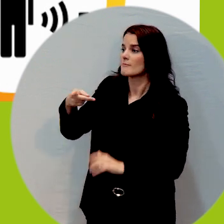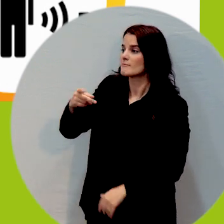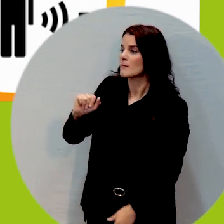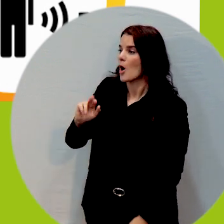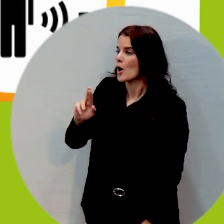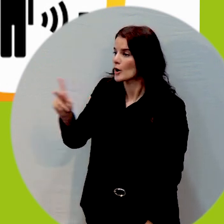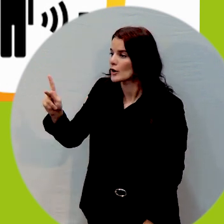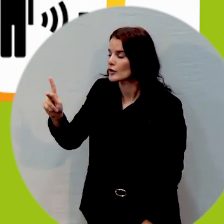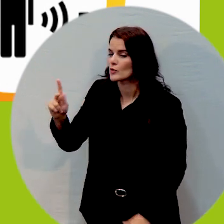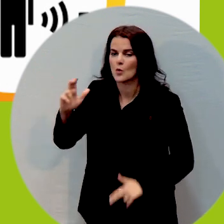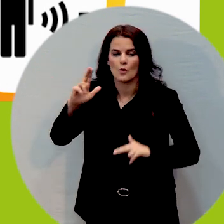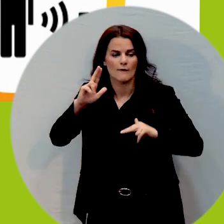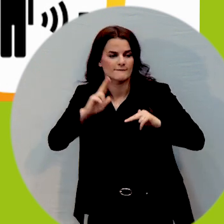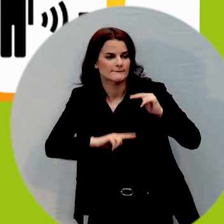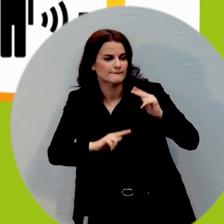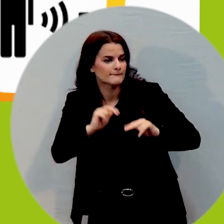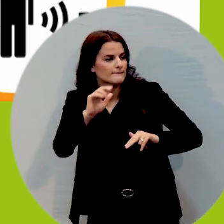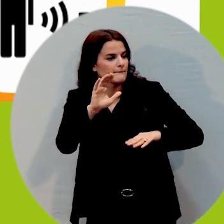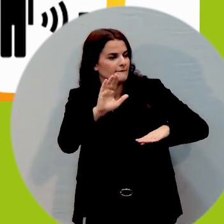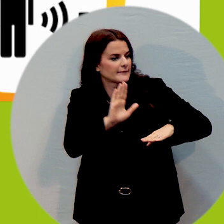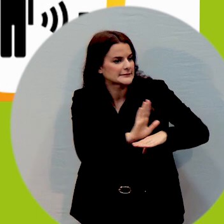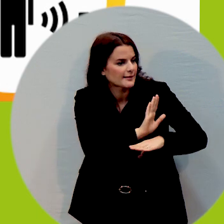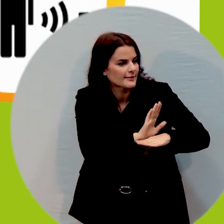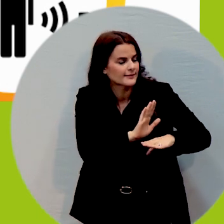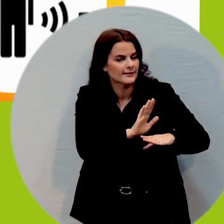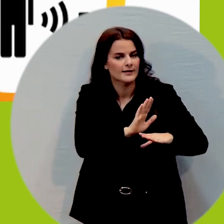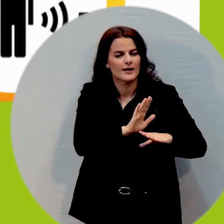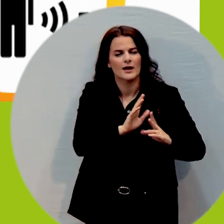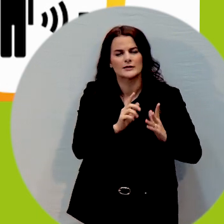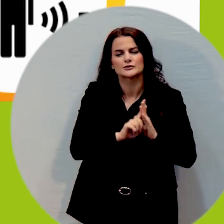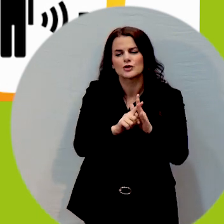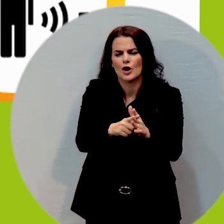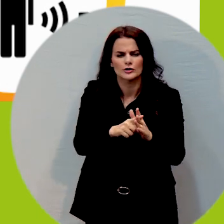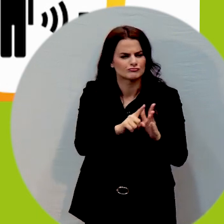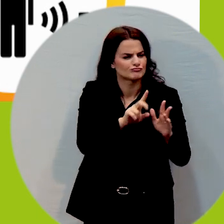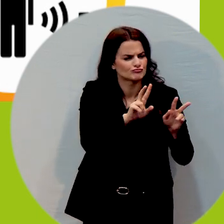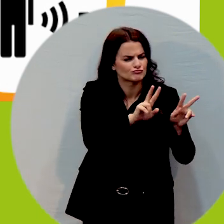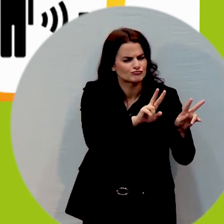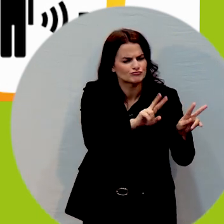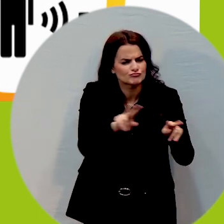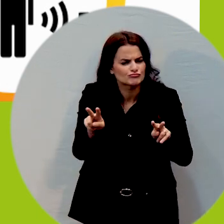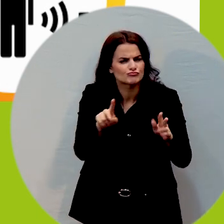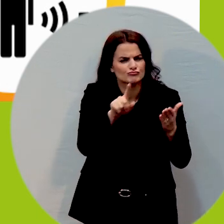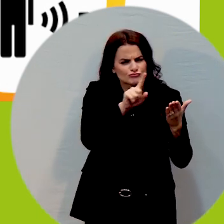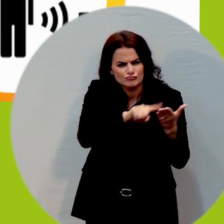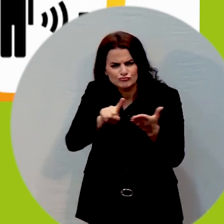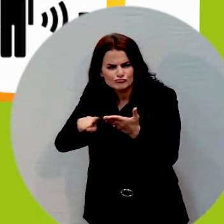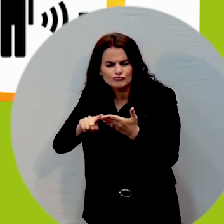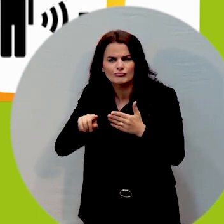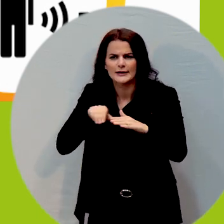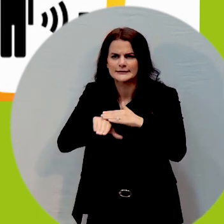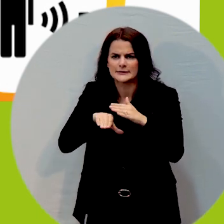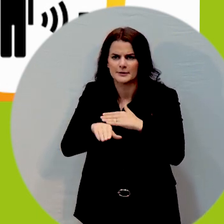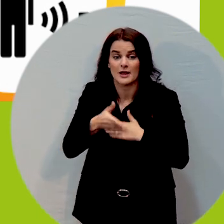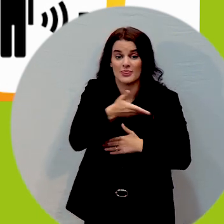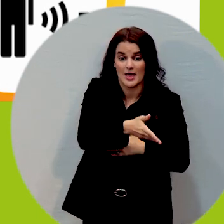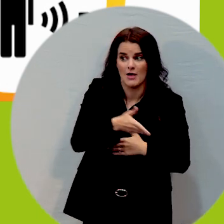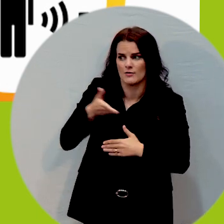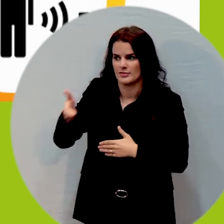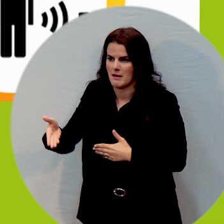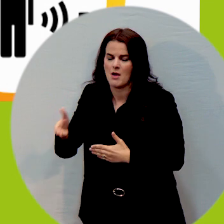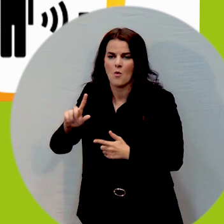and then start looking at the accessibility once we arrived. We wanted to look